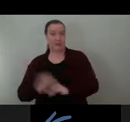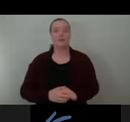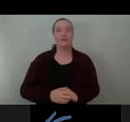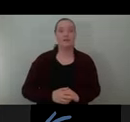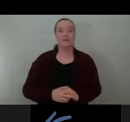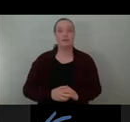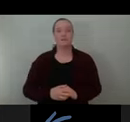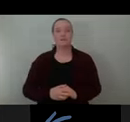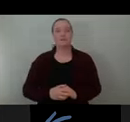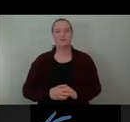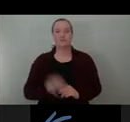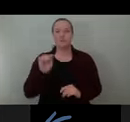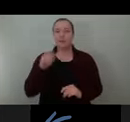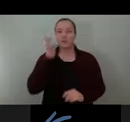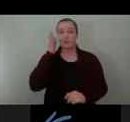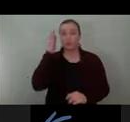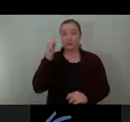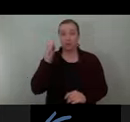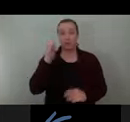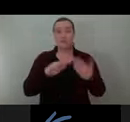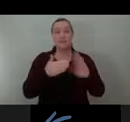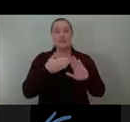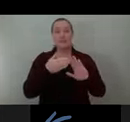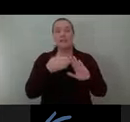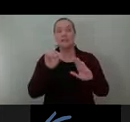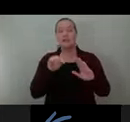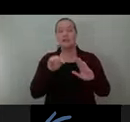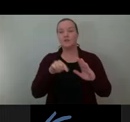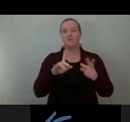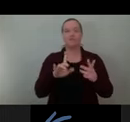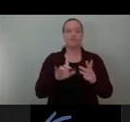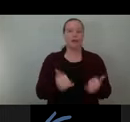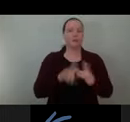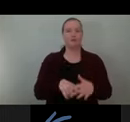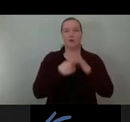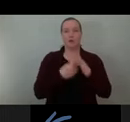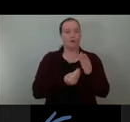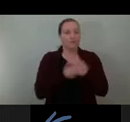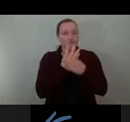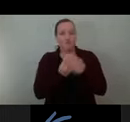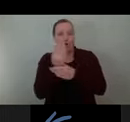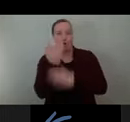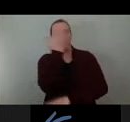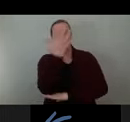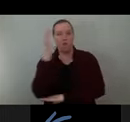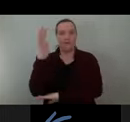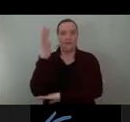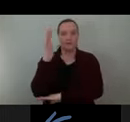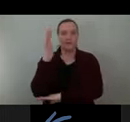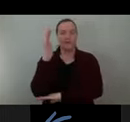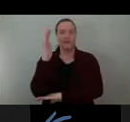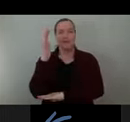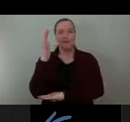it's a place to start growing a future forest, a redesignation from a